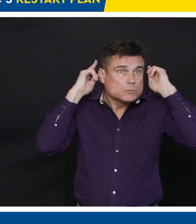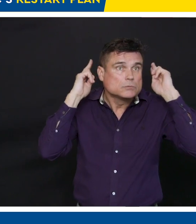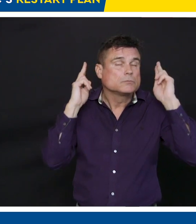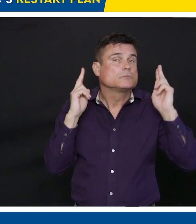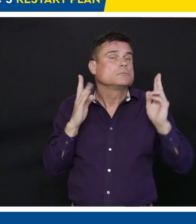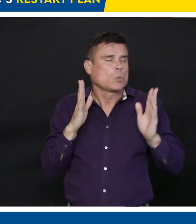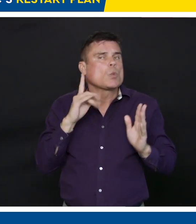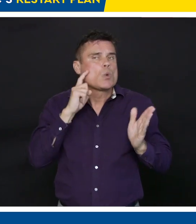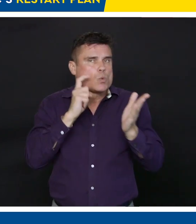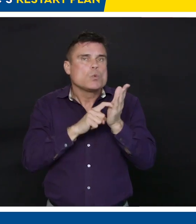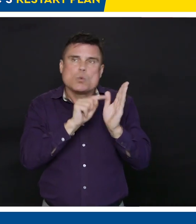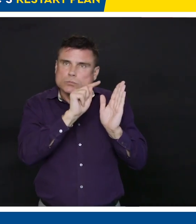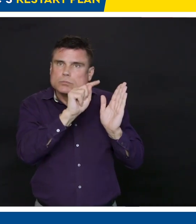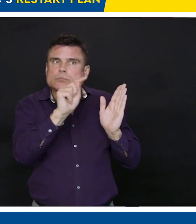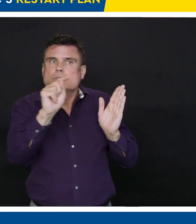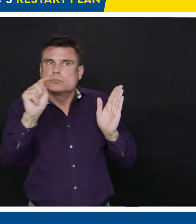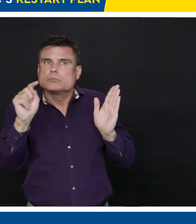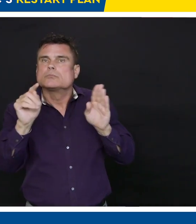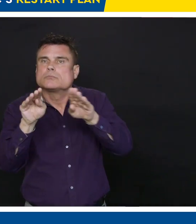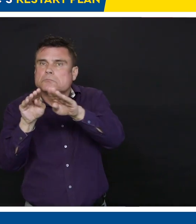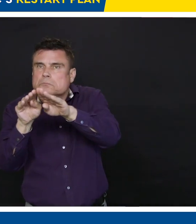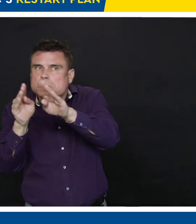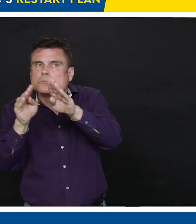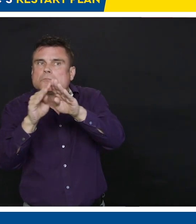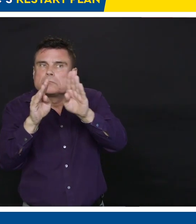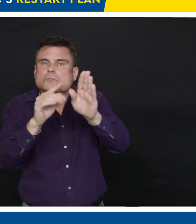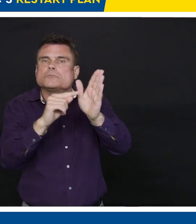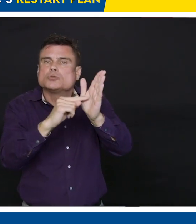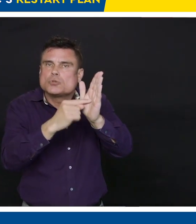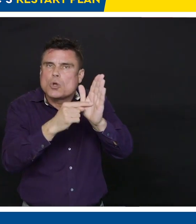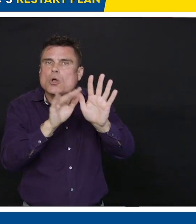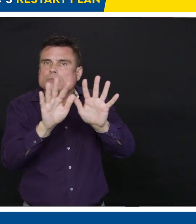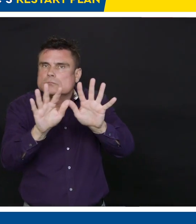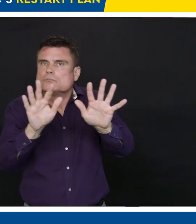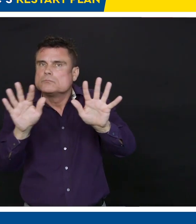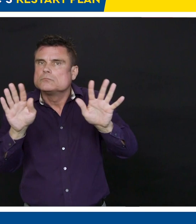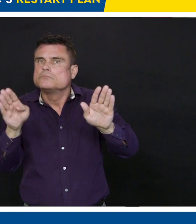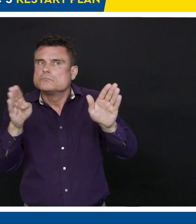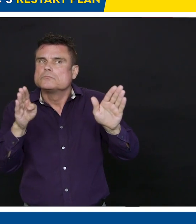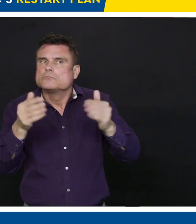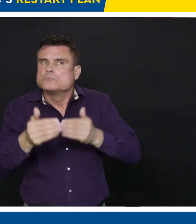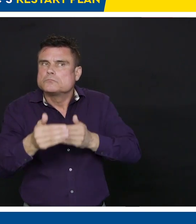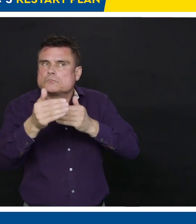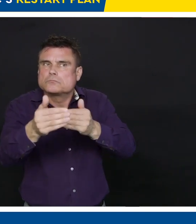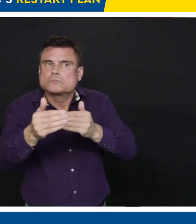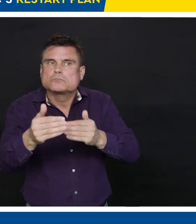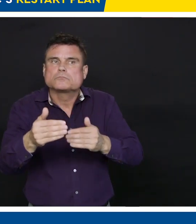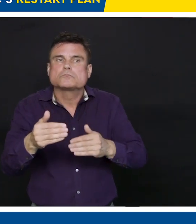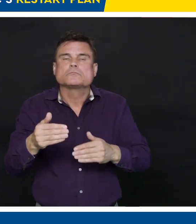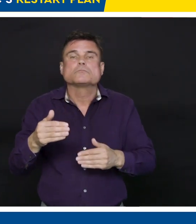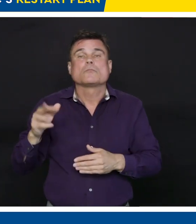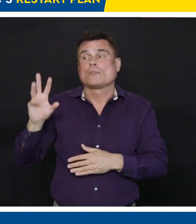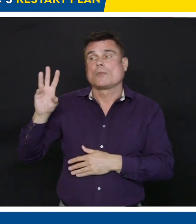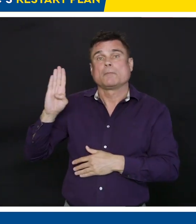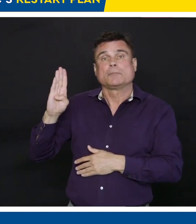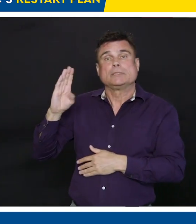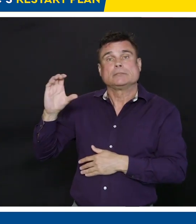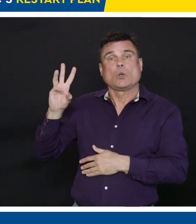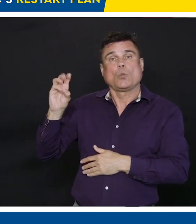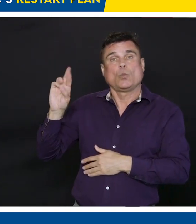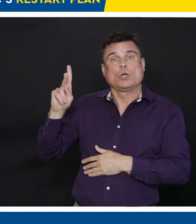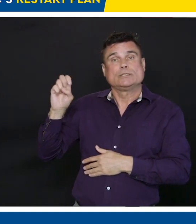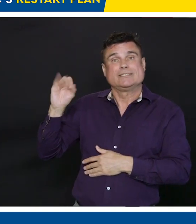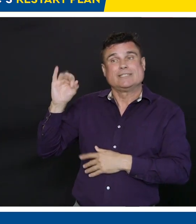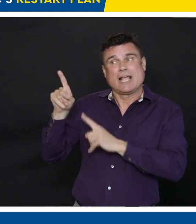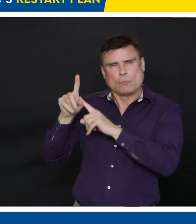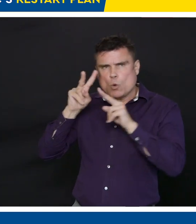priority. WorkSafe's there to help. Public health officers are there to help. I think all businesses want to get going, but they also want people to